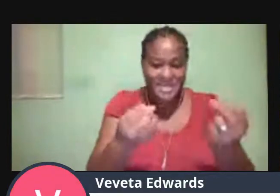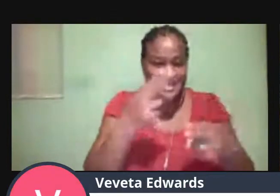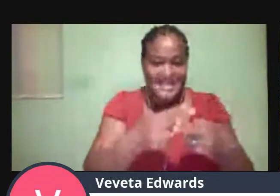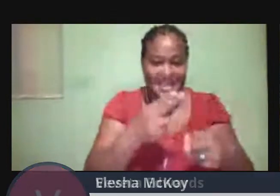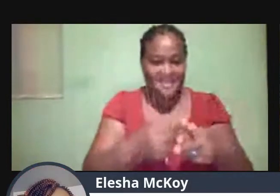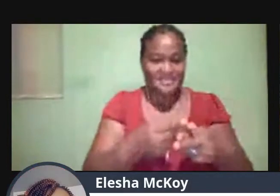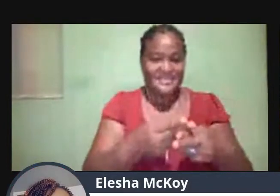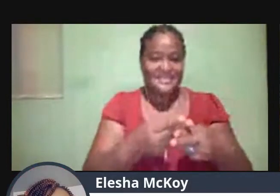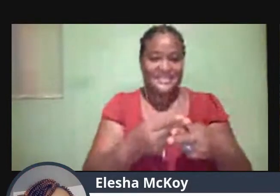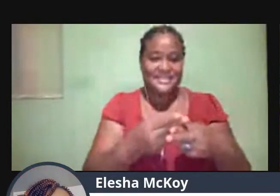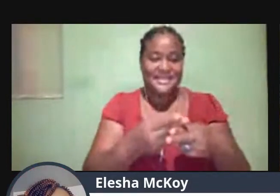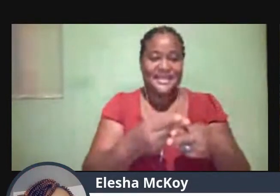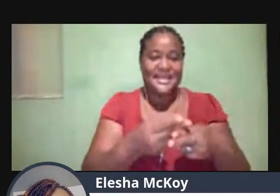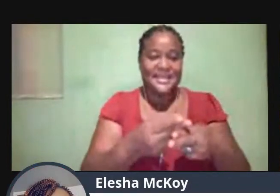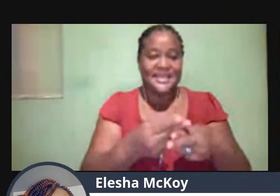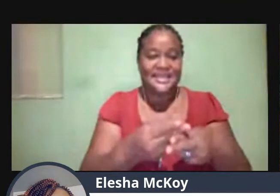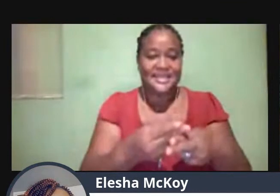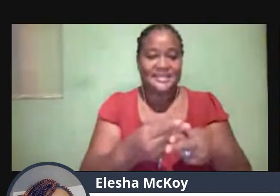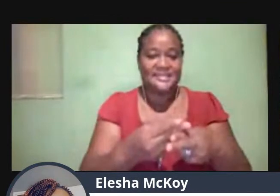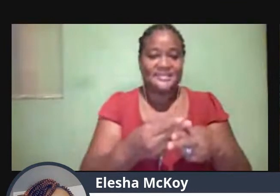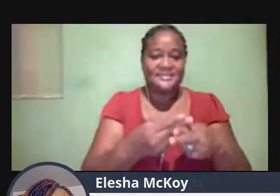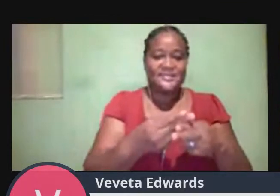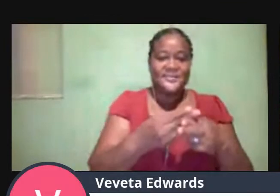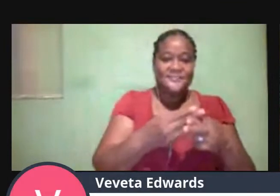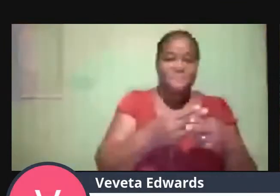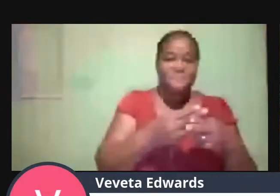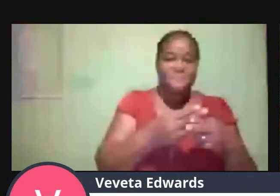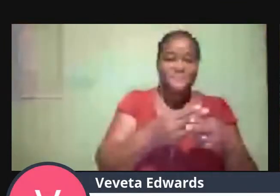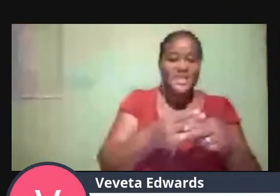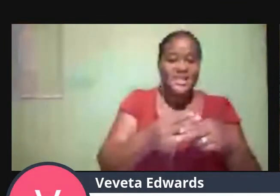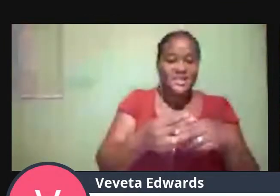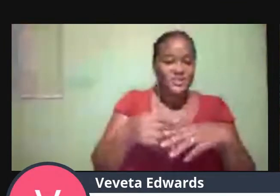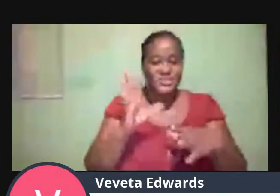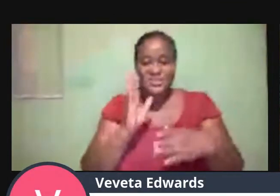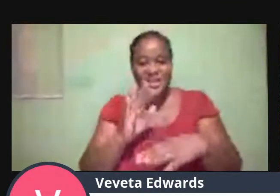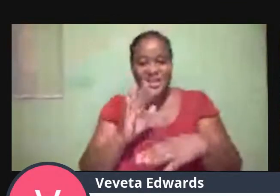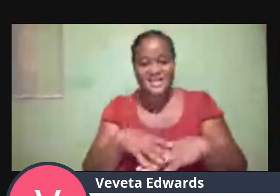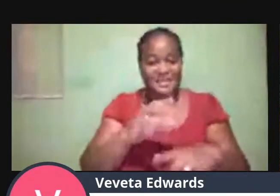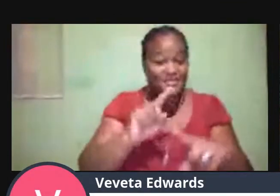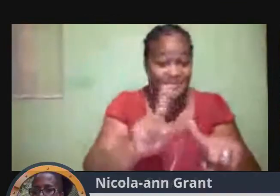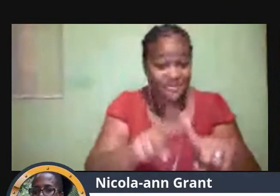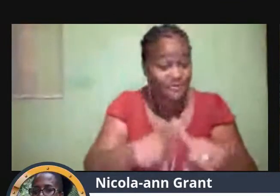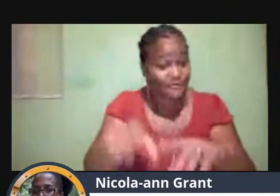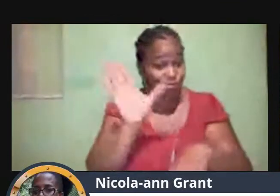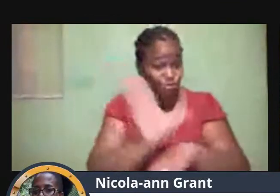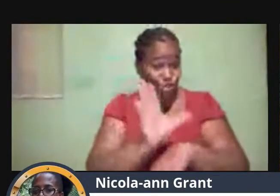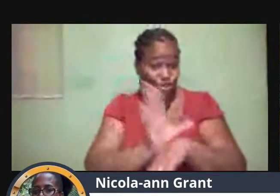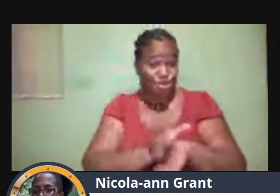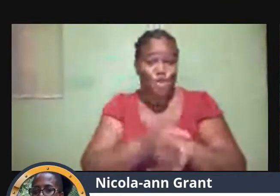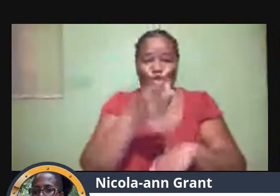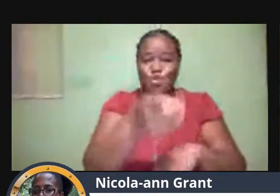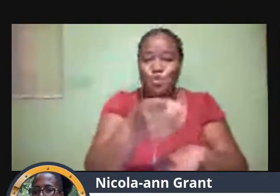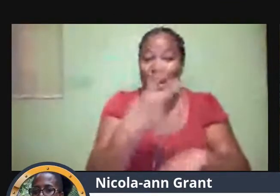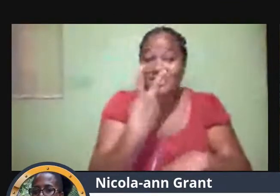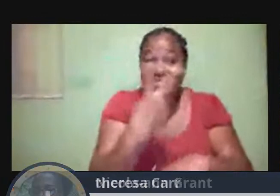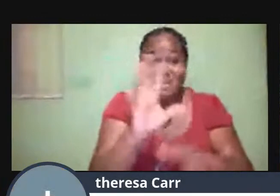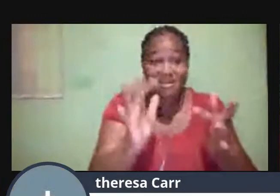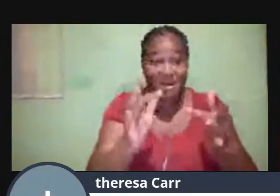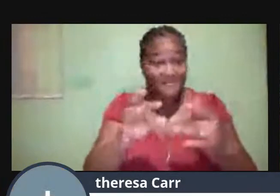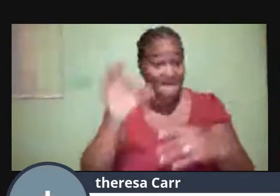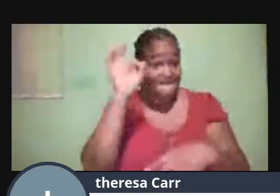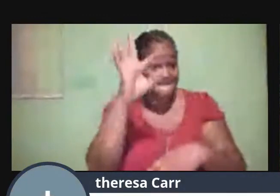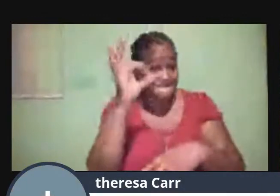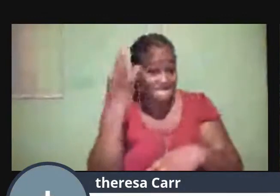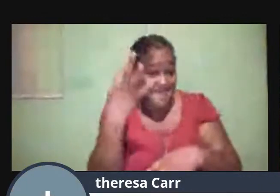Shanique Chamberlain, Joan Millingen, and Pamela Robinson. Oh, my goodness. It is